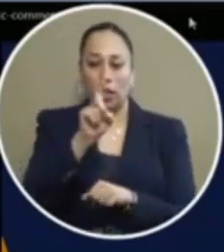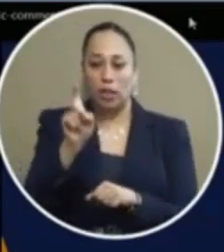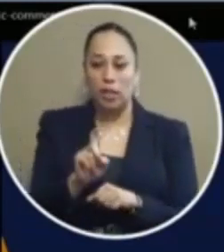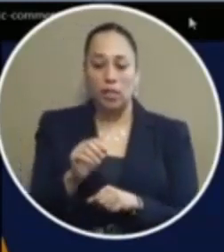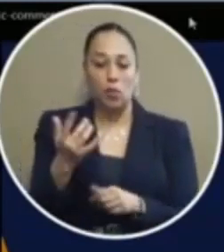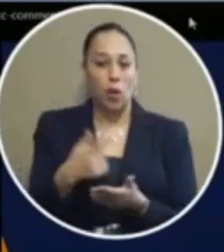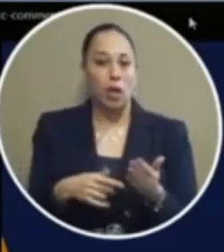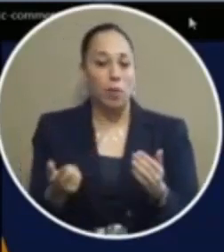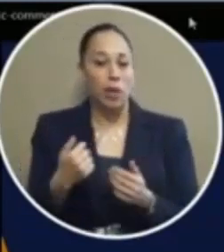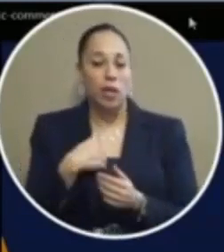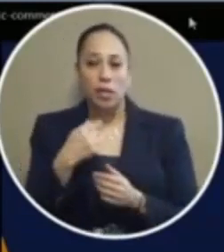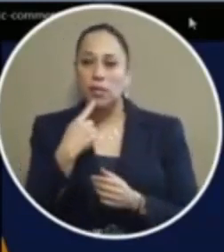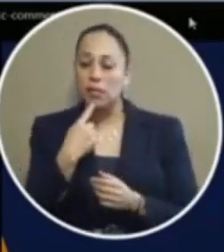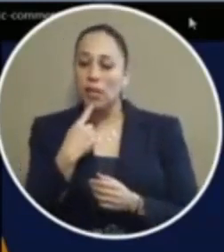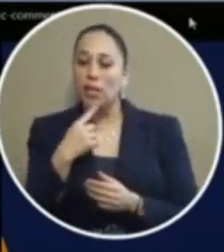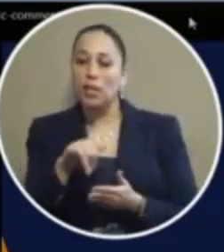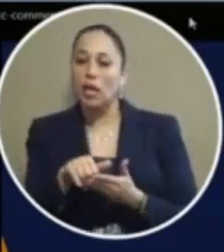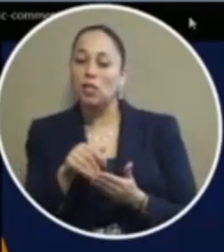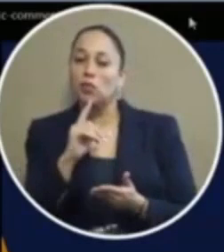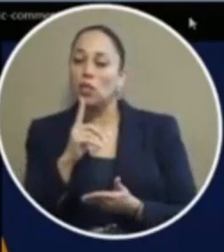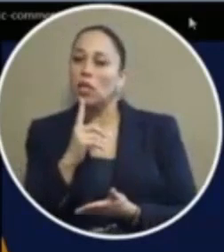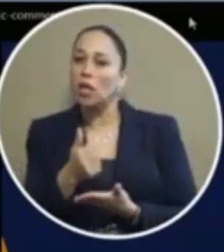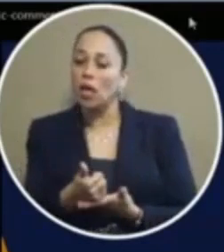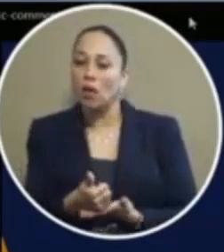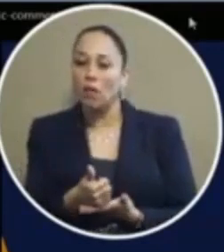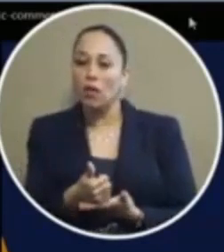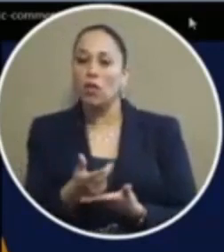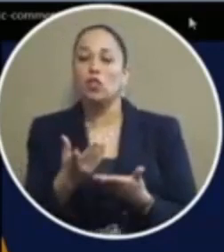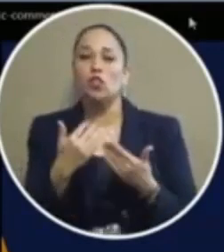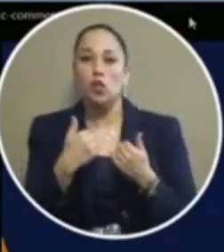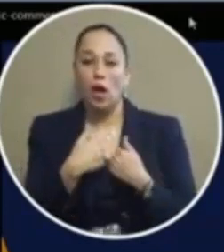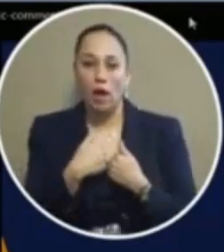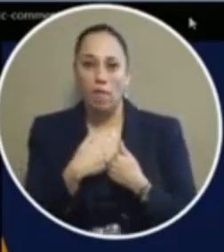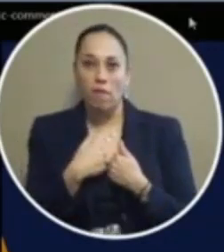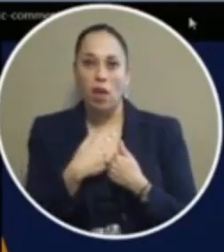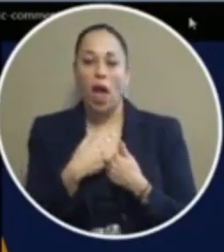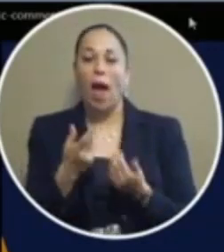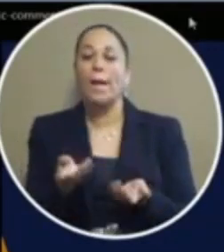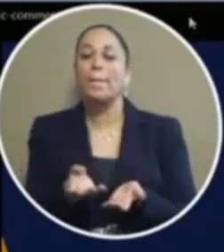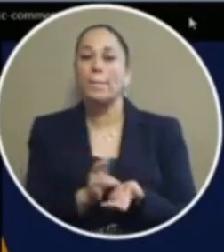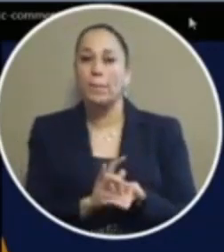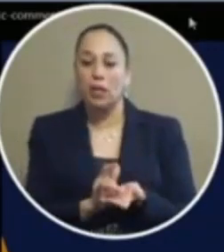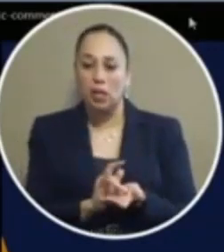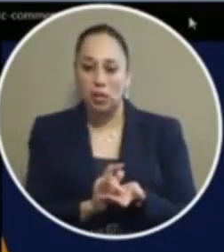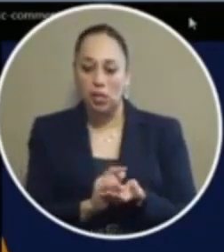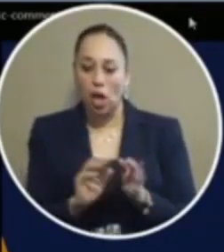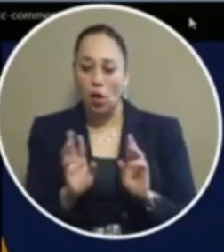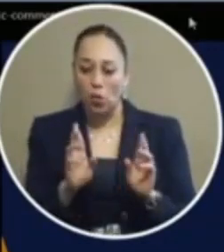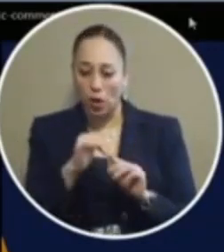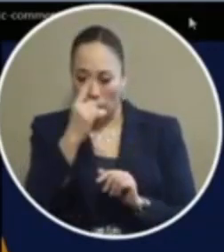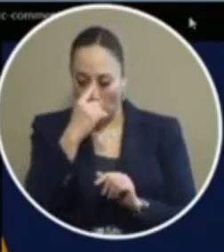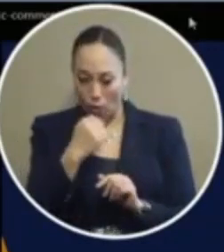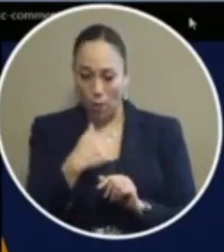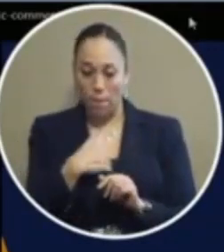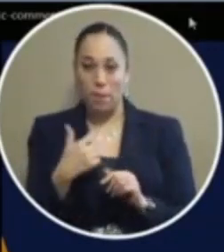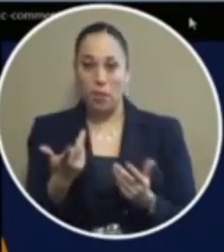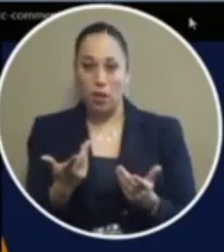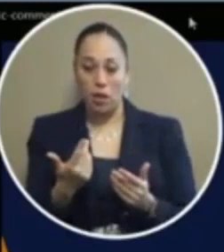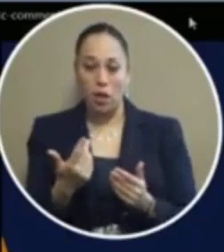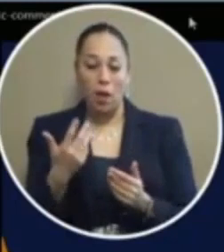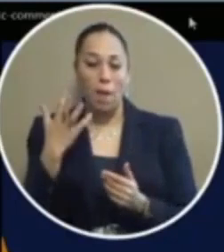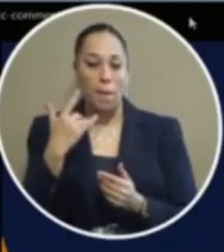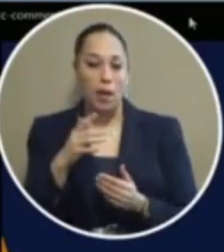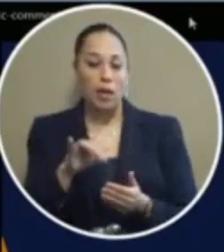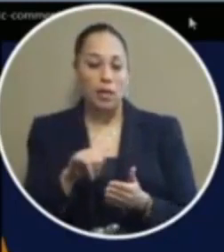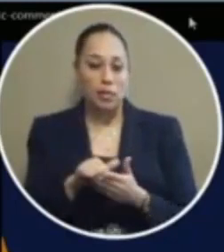me tell you that it's been so helpful to be able to have medicine available to me in my state but because